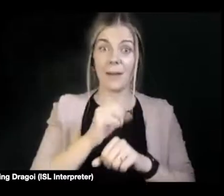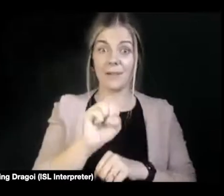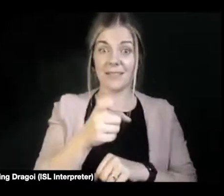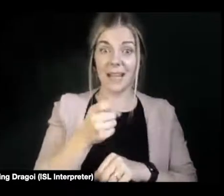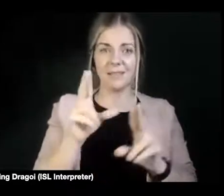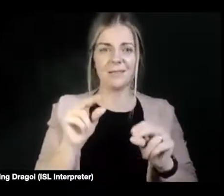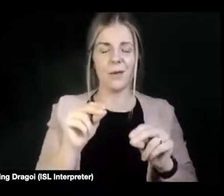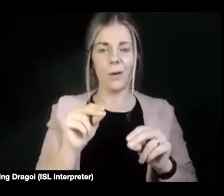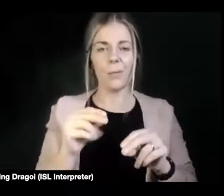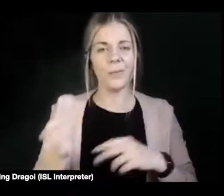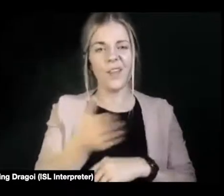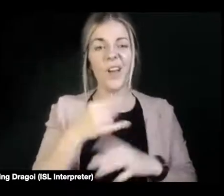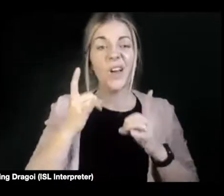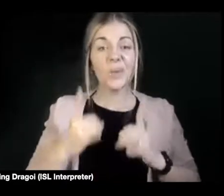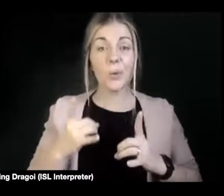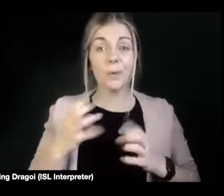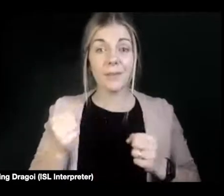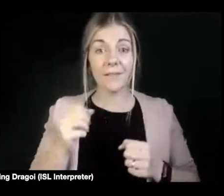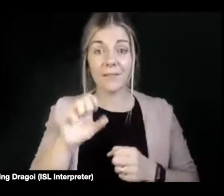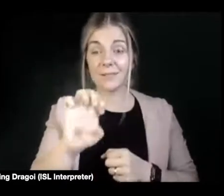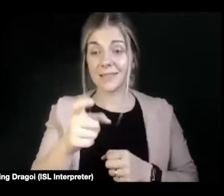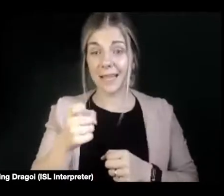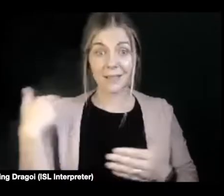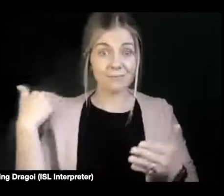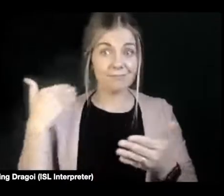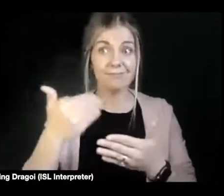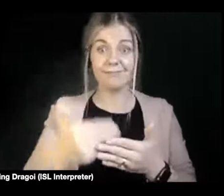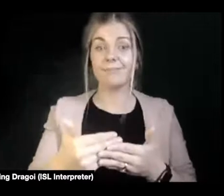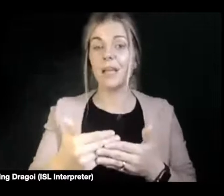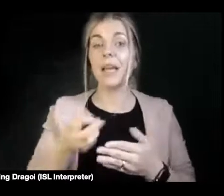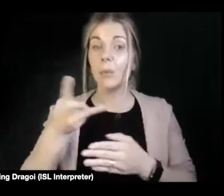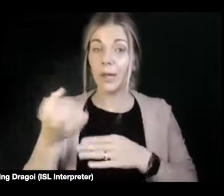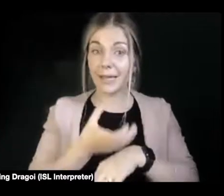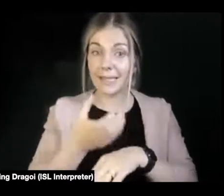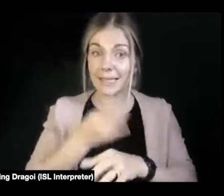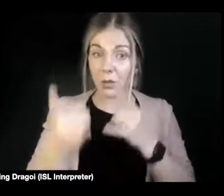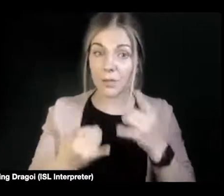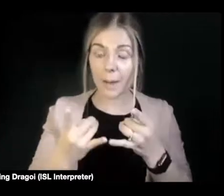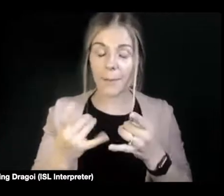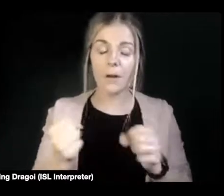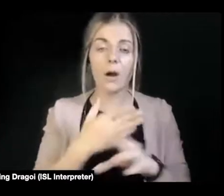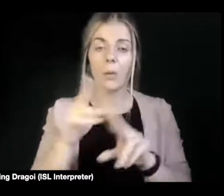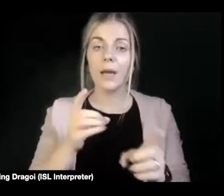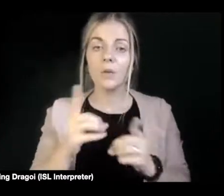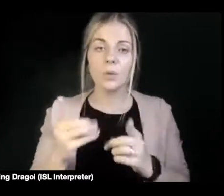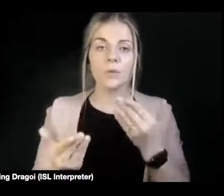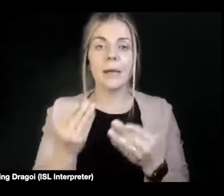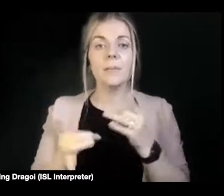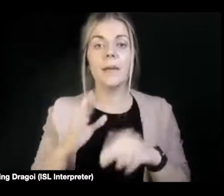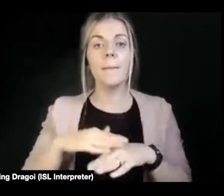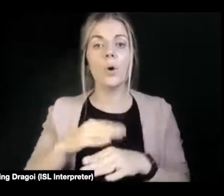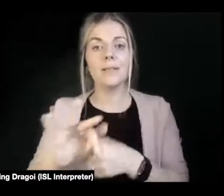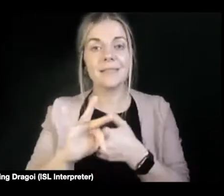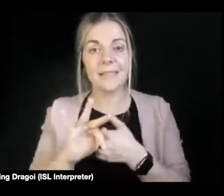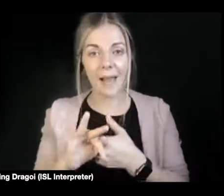So I think it's going to continue to happen, probably continues to try and make it safer for people to access the information safely